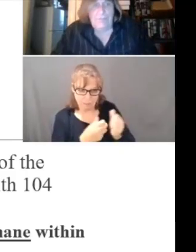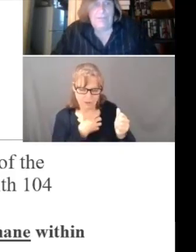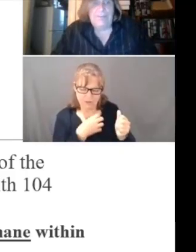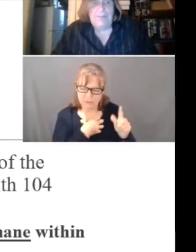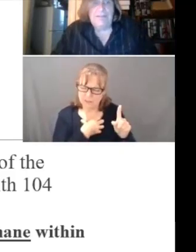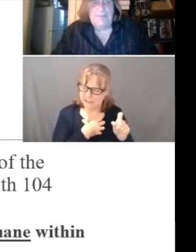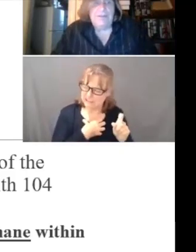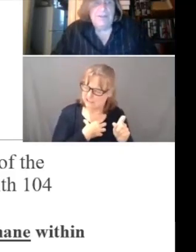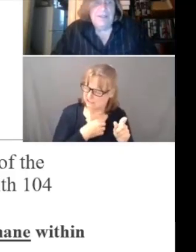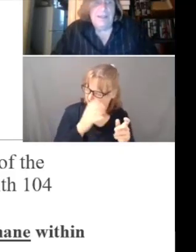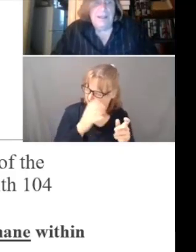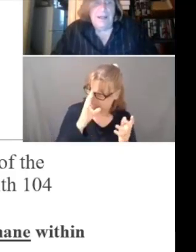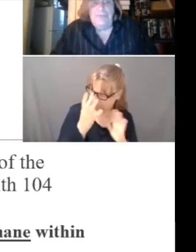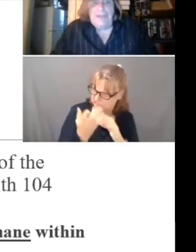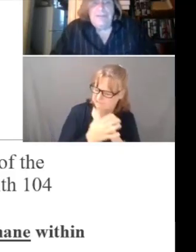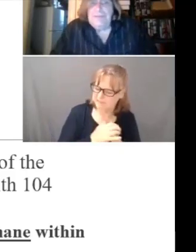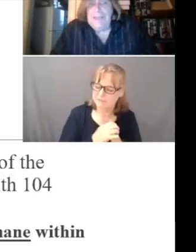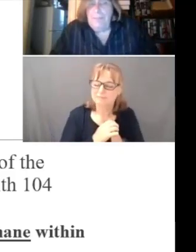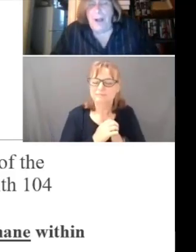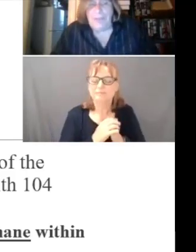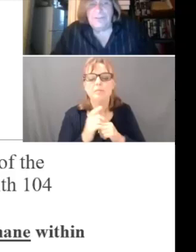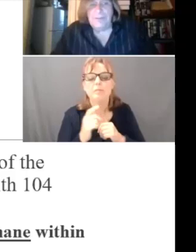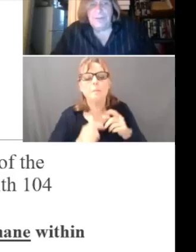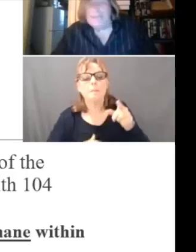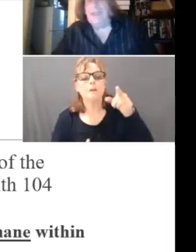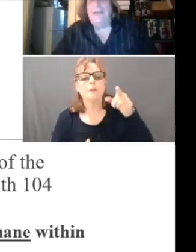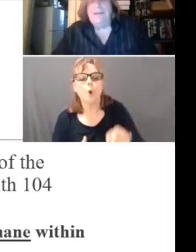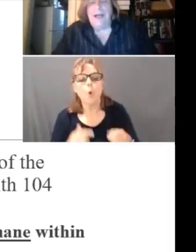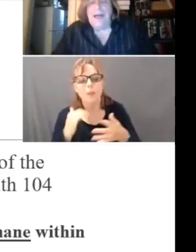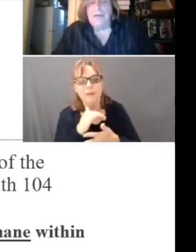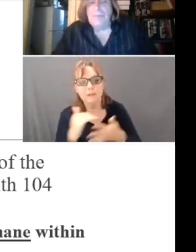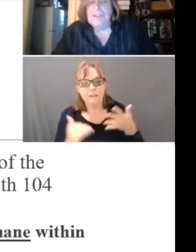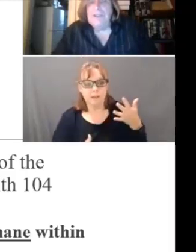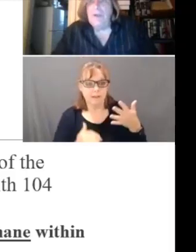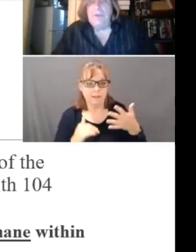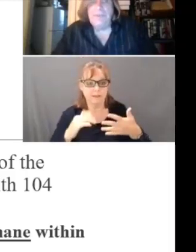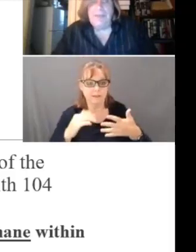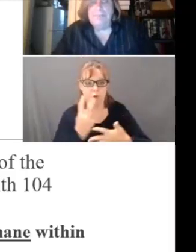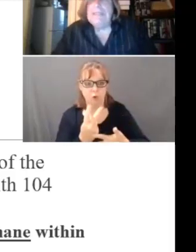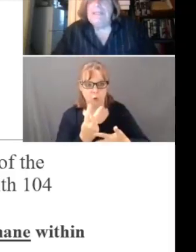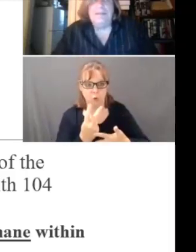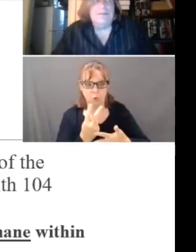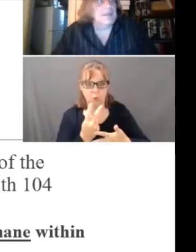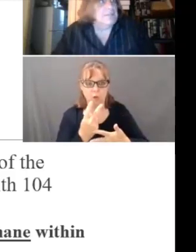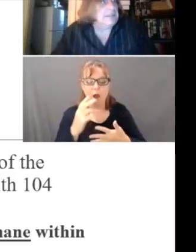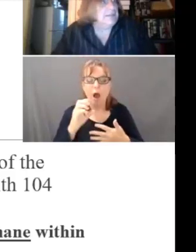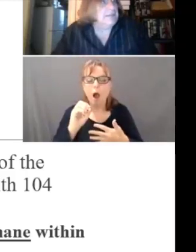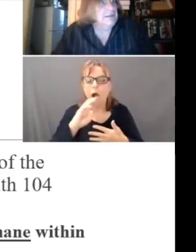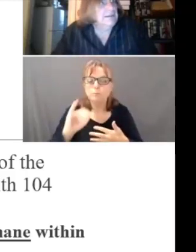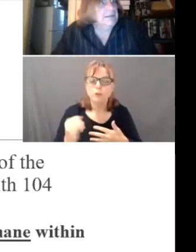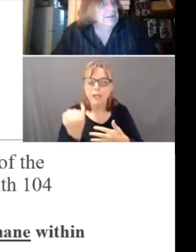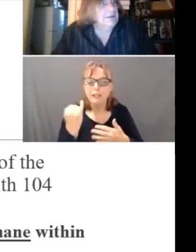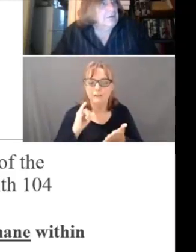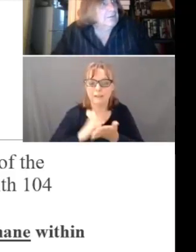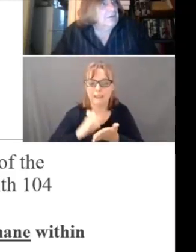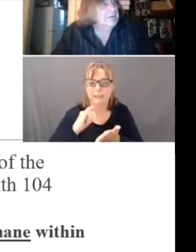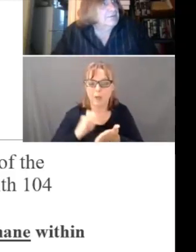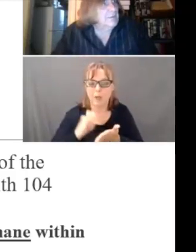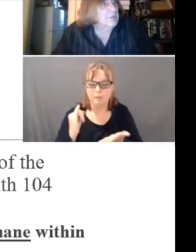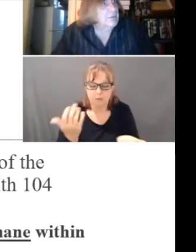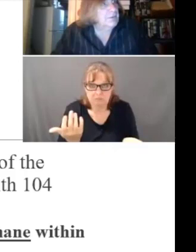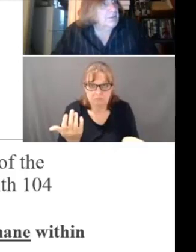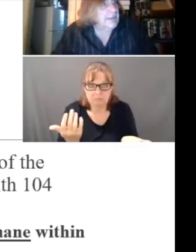So of this list, objectively impossible. Again, I don't really know what that means. I mean, you know,